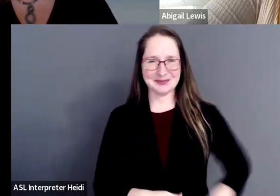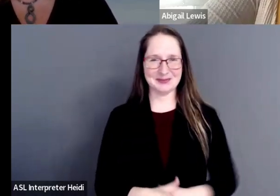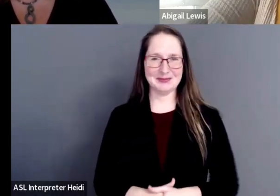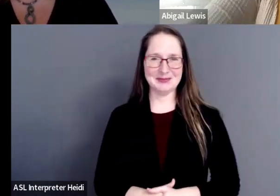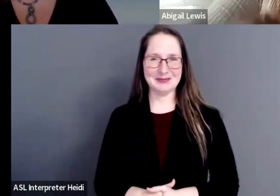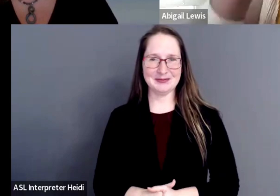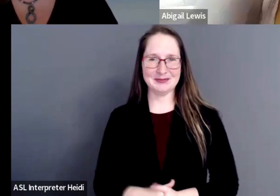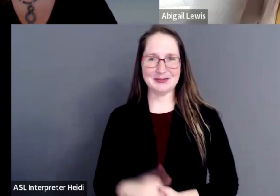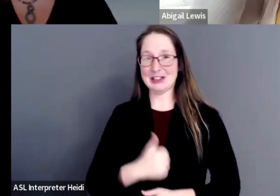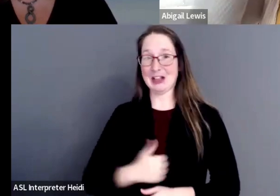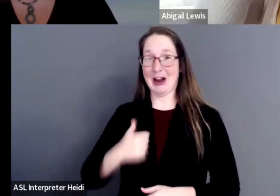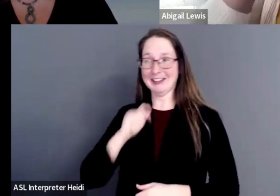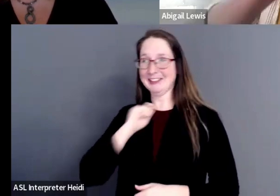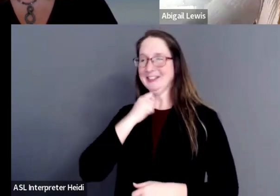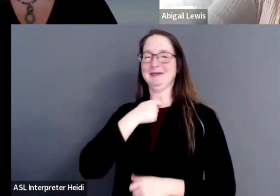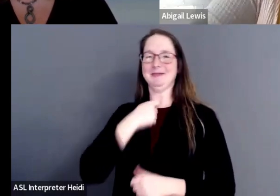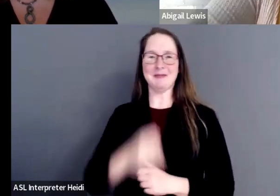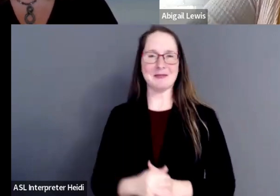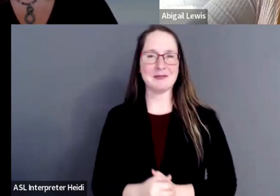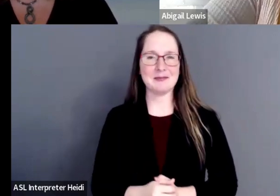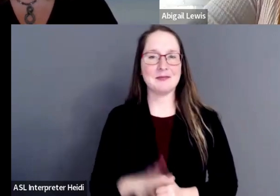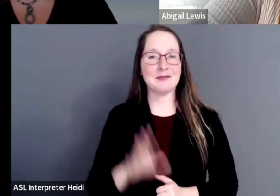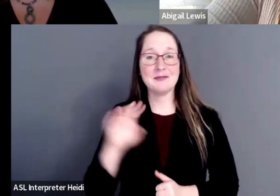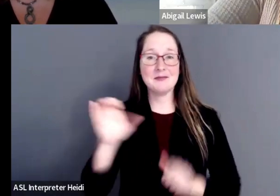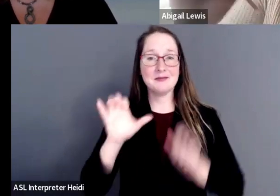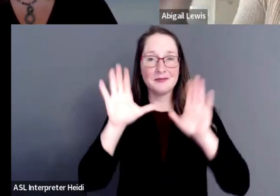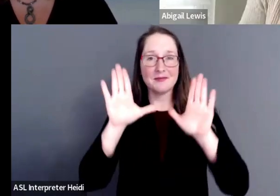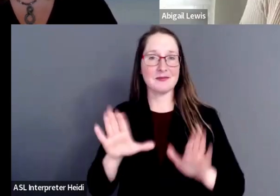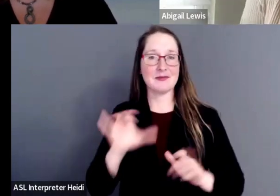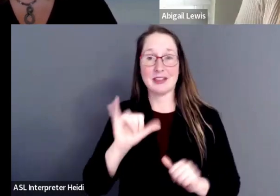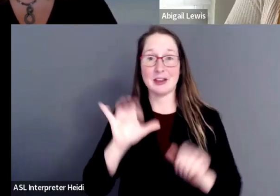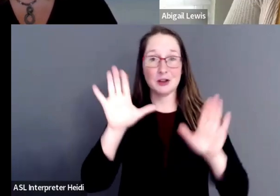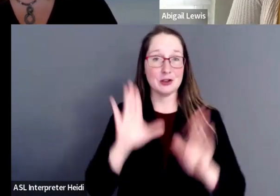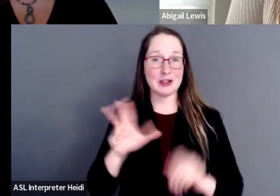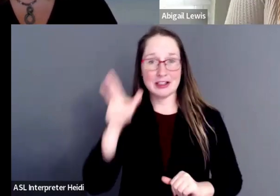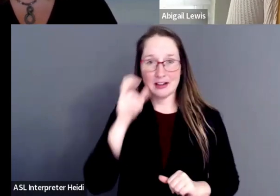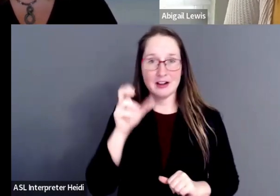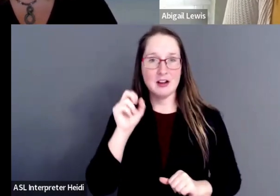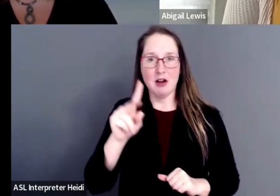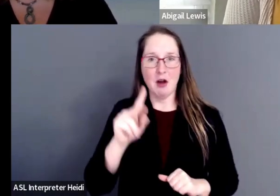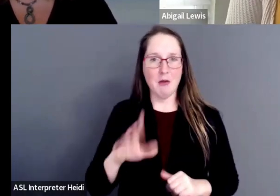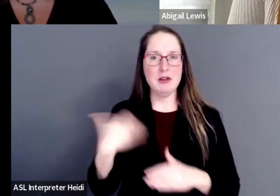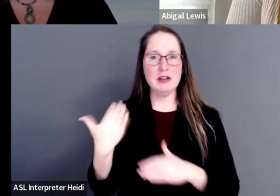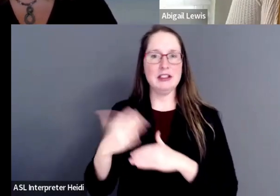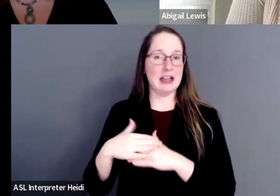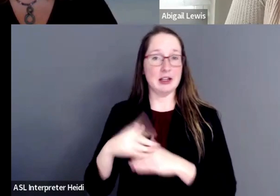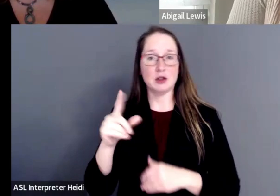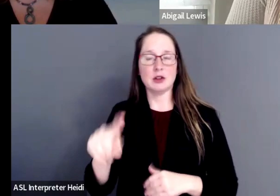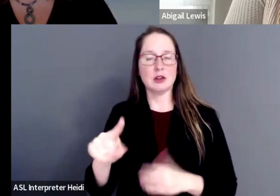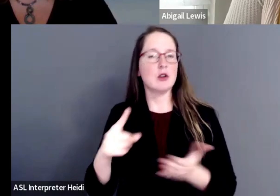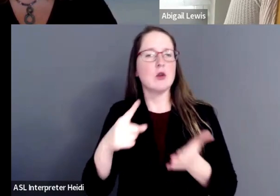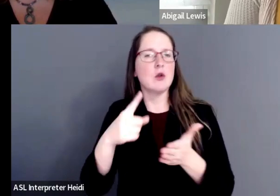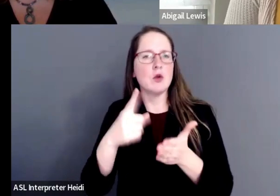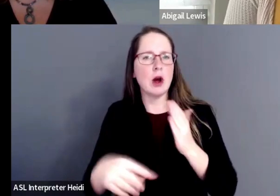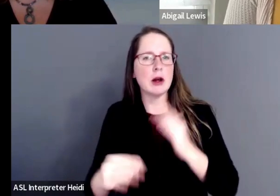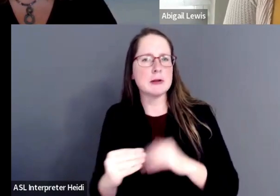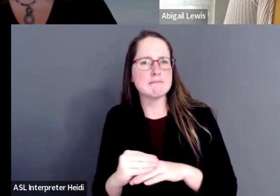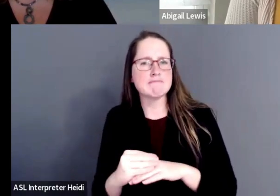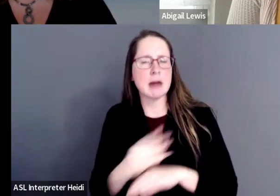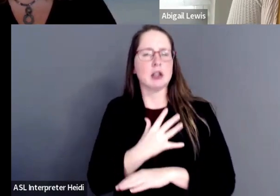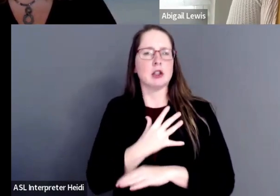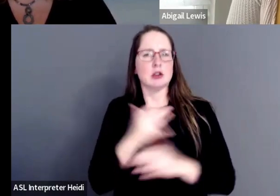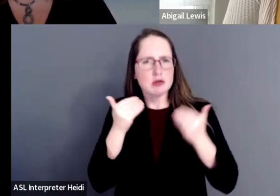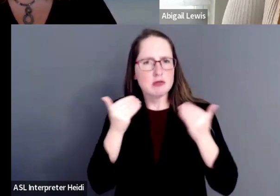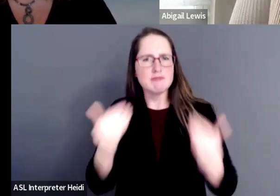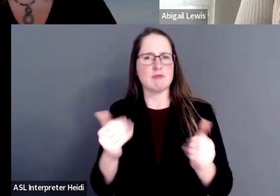Sorry, I was muted. Awesome. That's great to hear. So my next question would be, what inspired you to pursue a career in